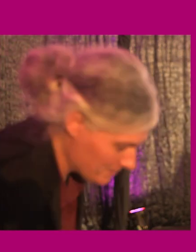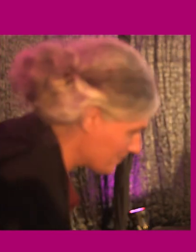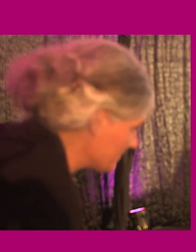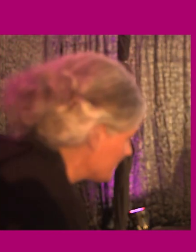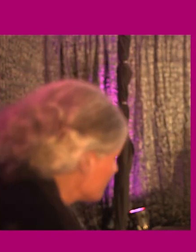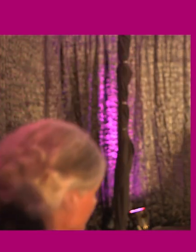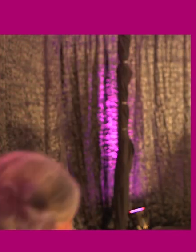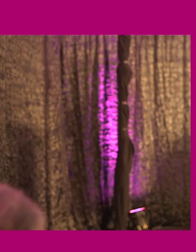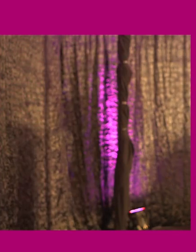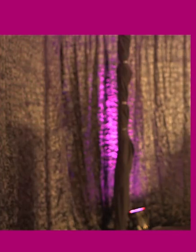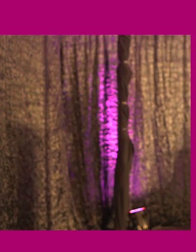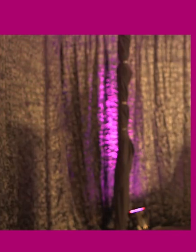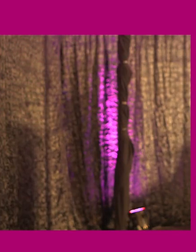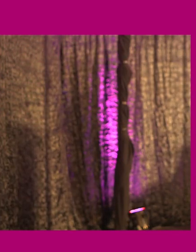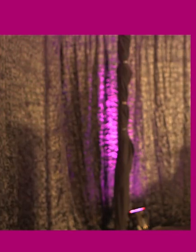Uh,